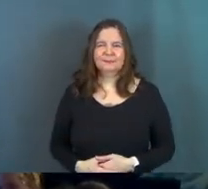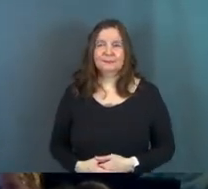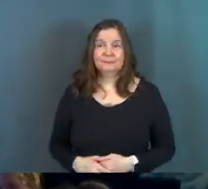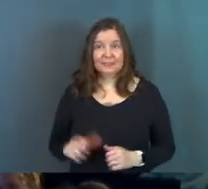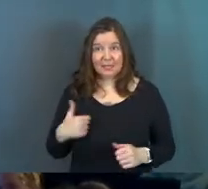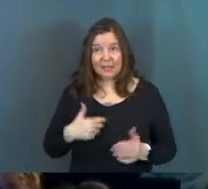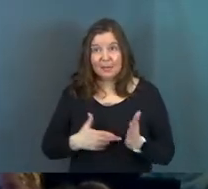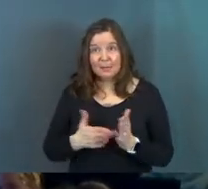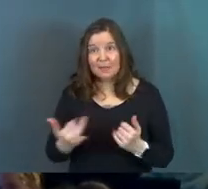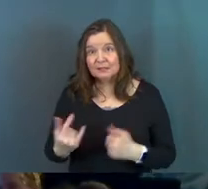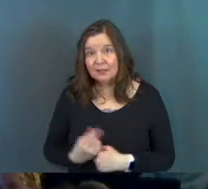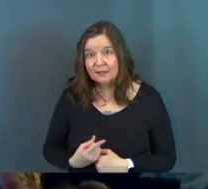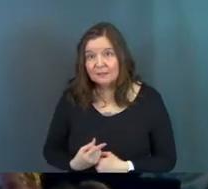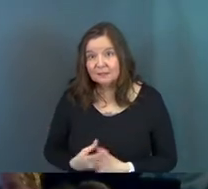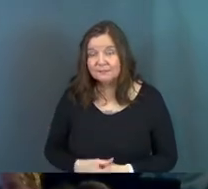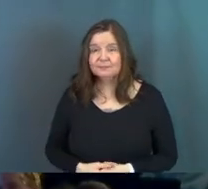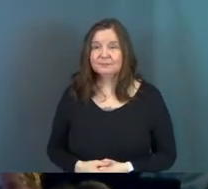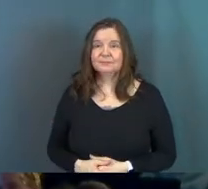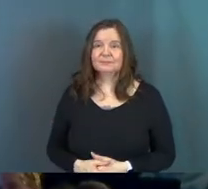Can I be honest today?